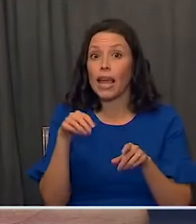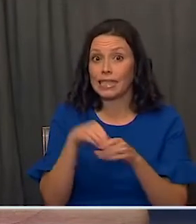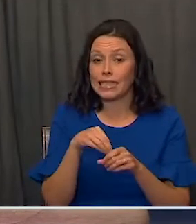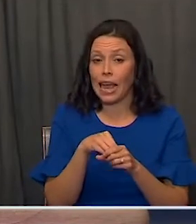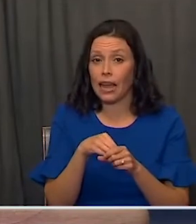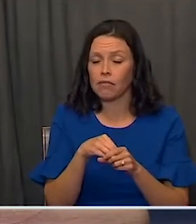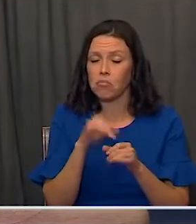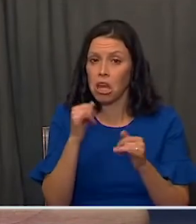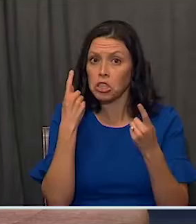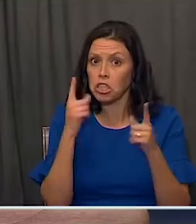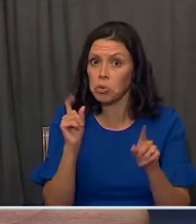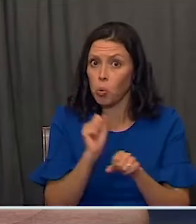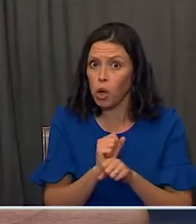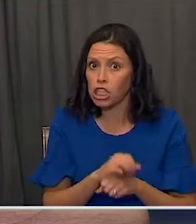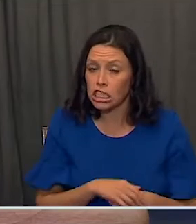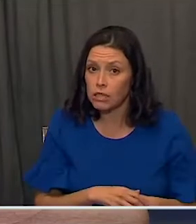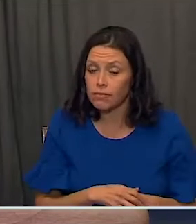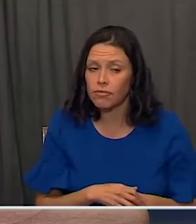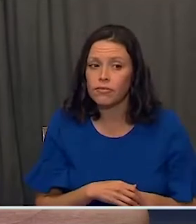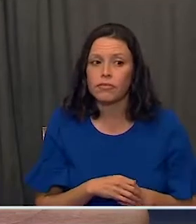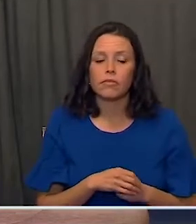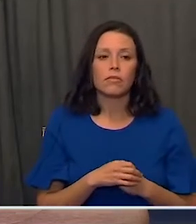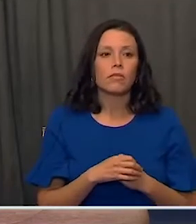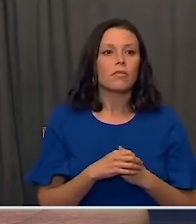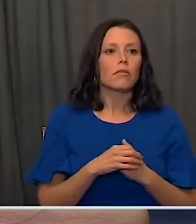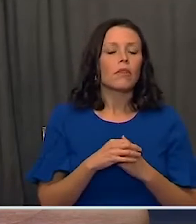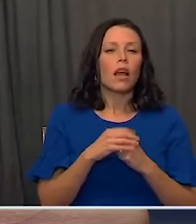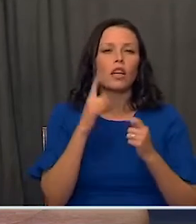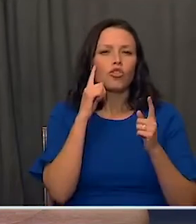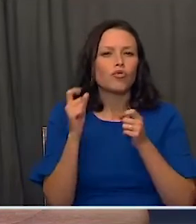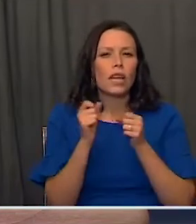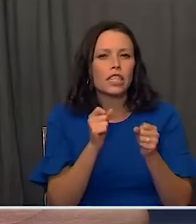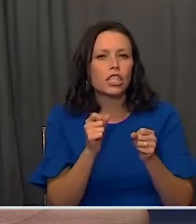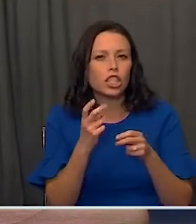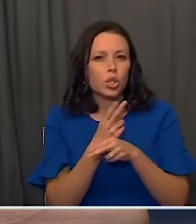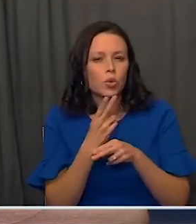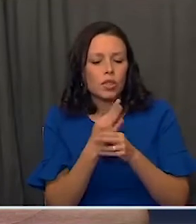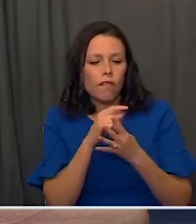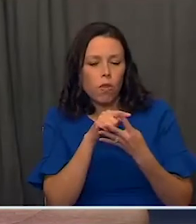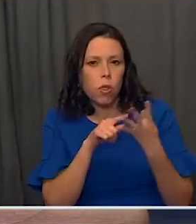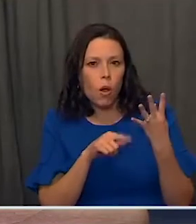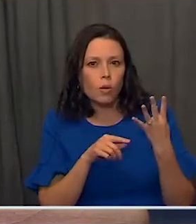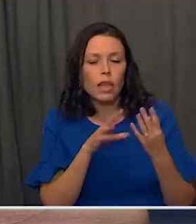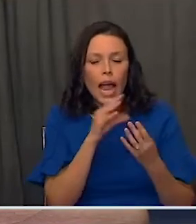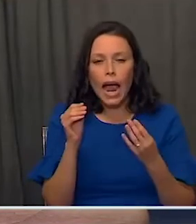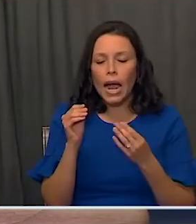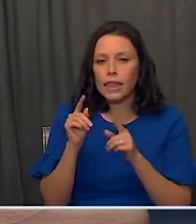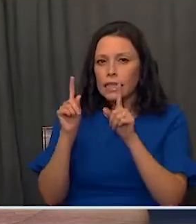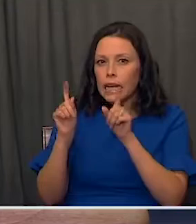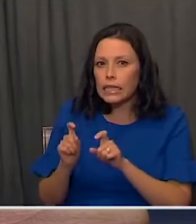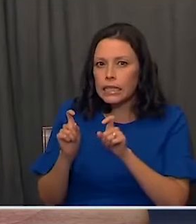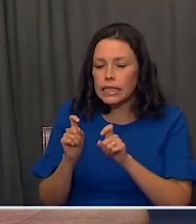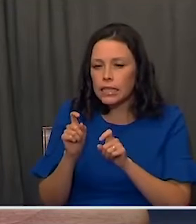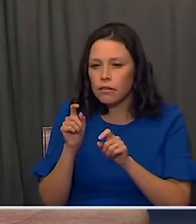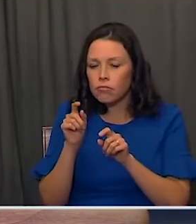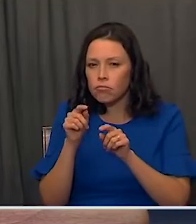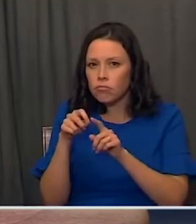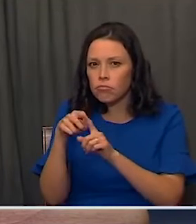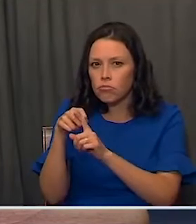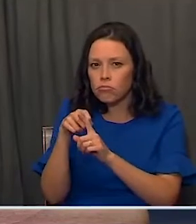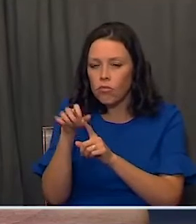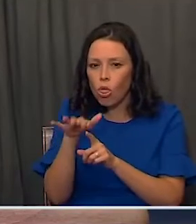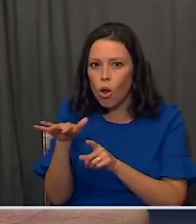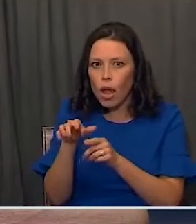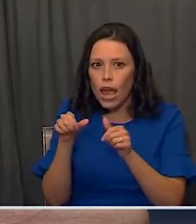works. This is strategic use, as Dr. Burke said, of testing to identify the